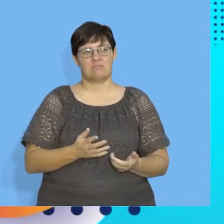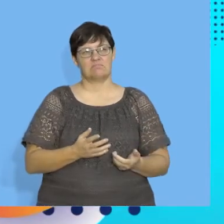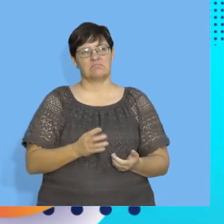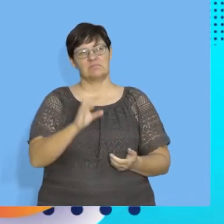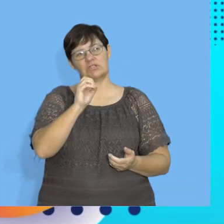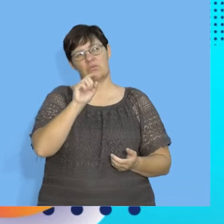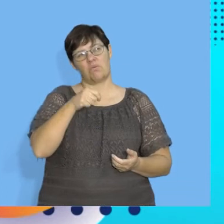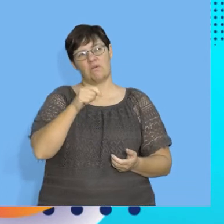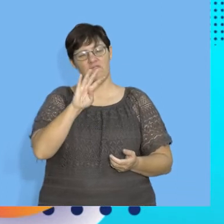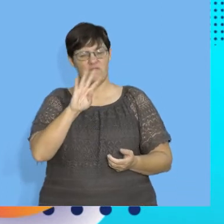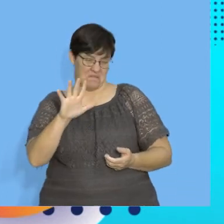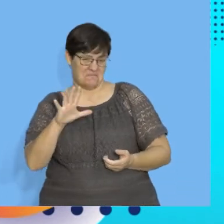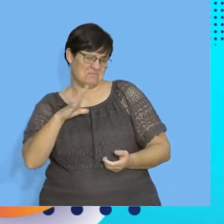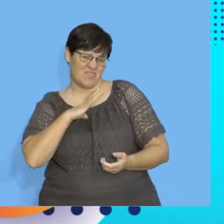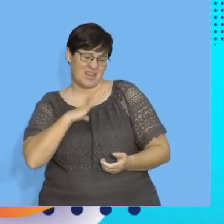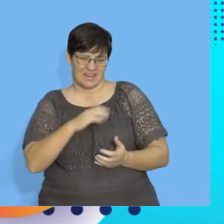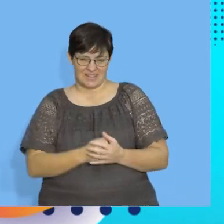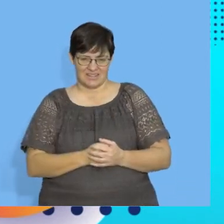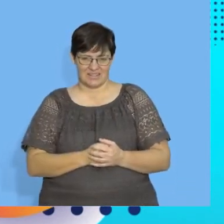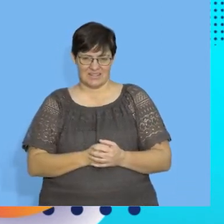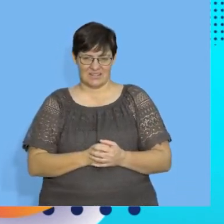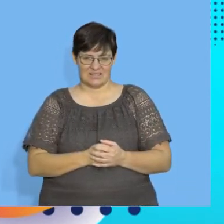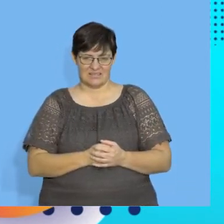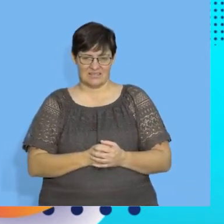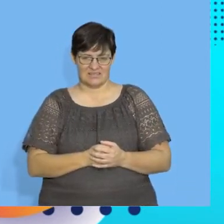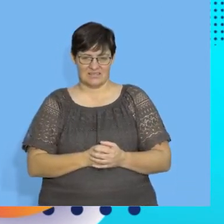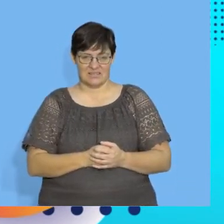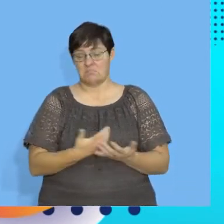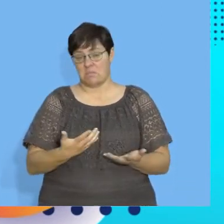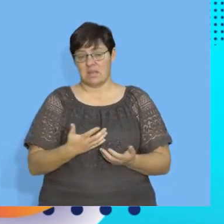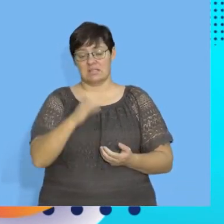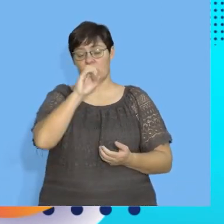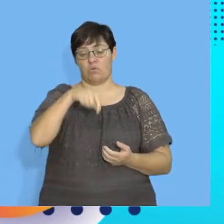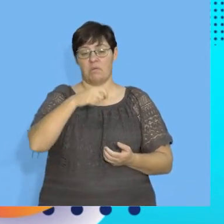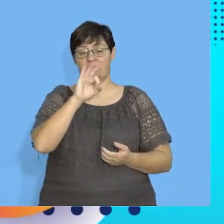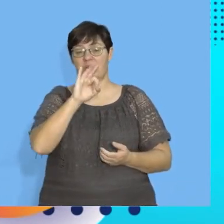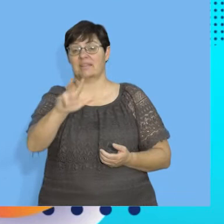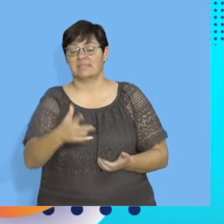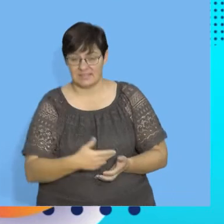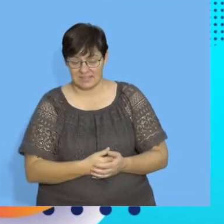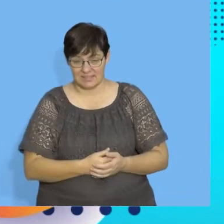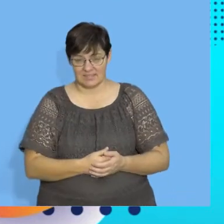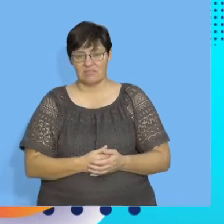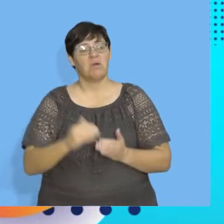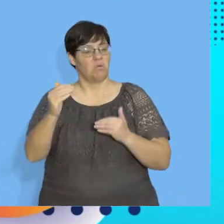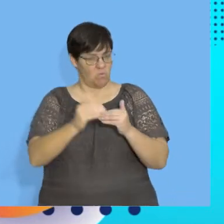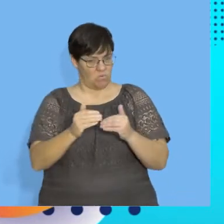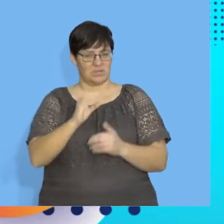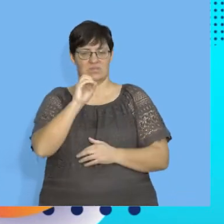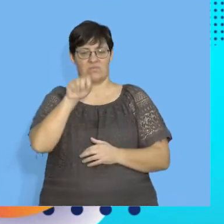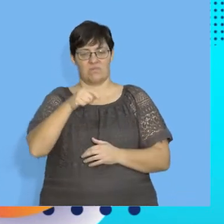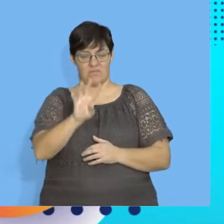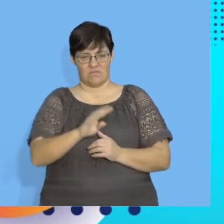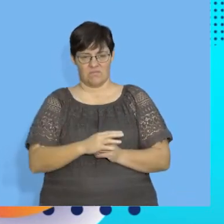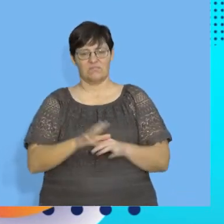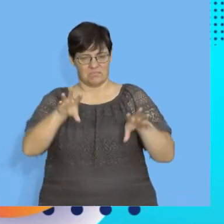.45? Yup. What if you got 0.3a? Yes. That's close to 0